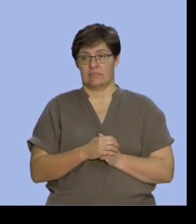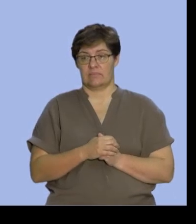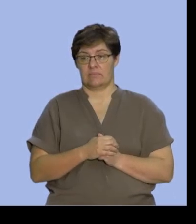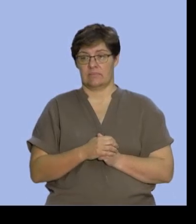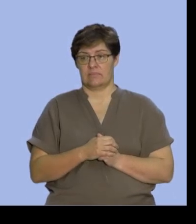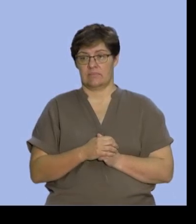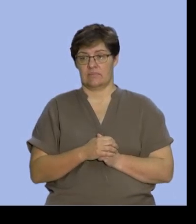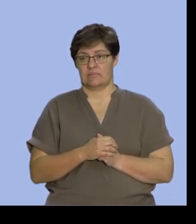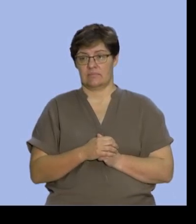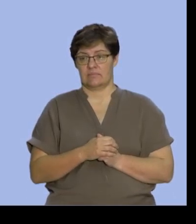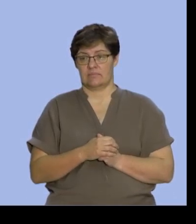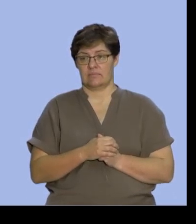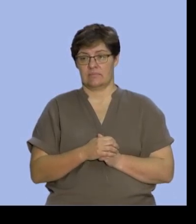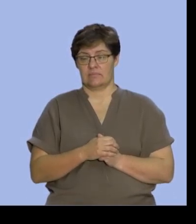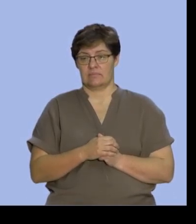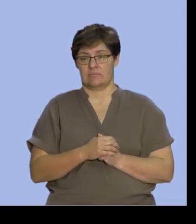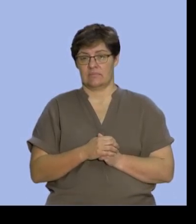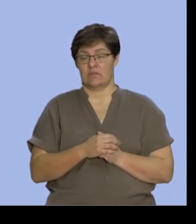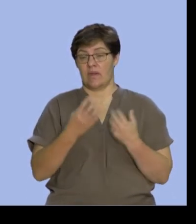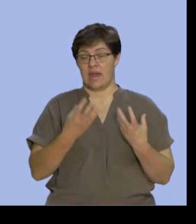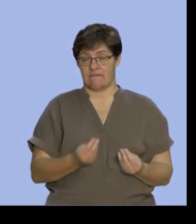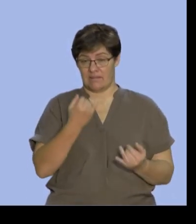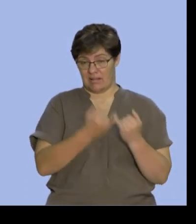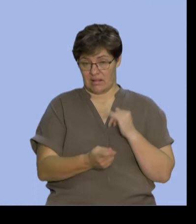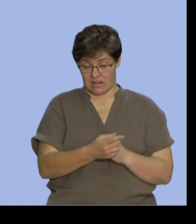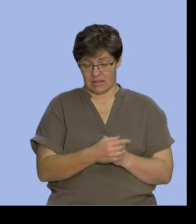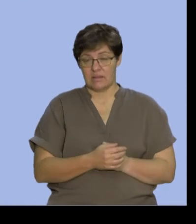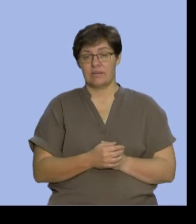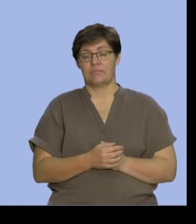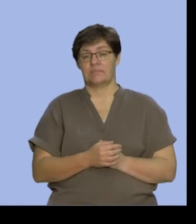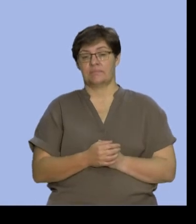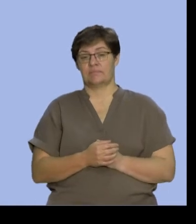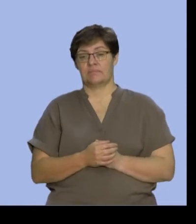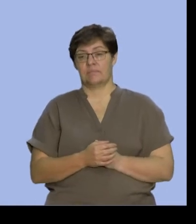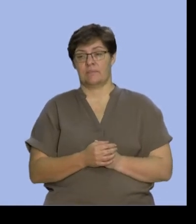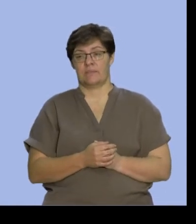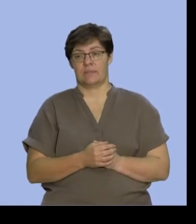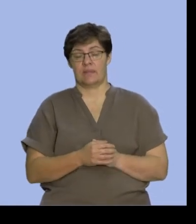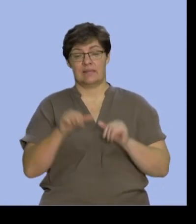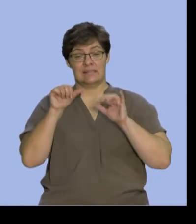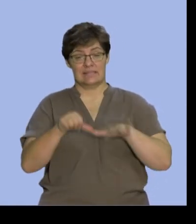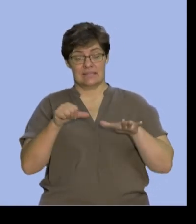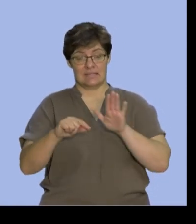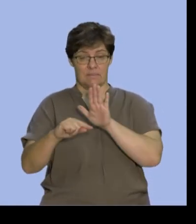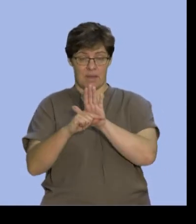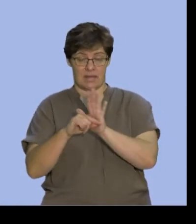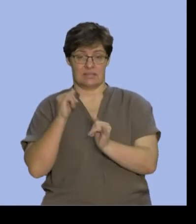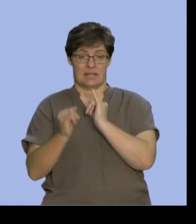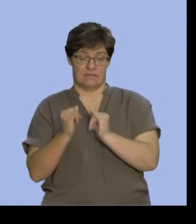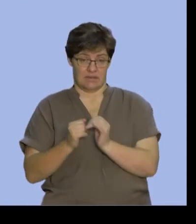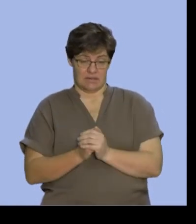I have made a mistake there. We've got the eraser here. Just to erase that. It's 16 minus 11.